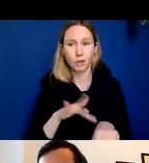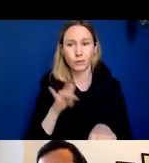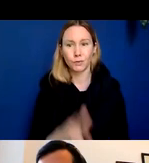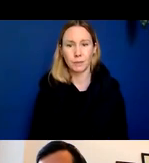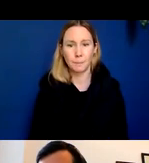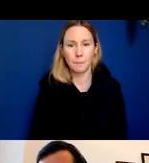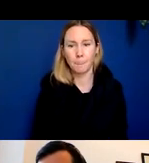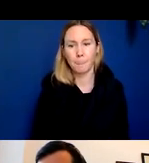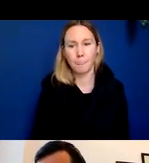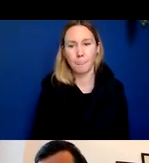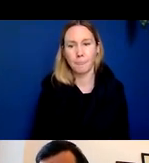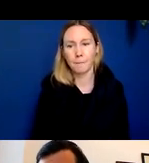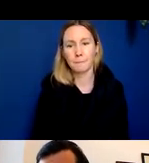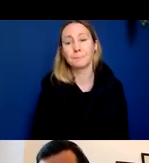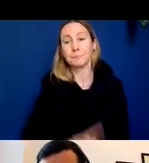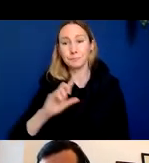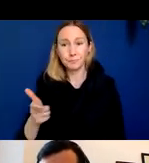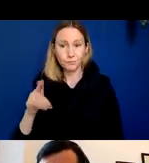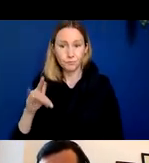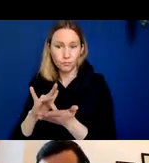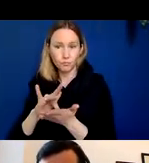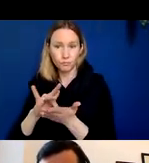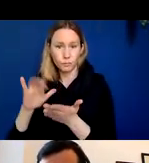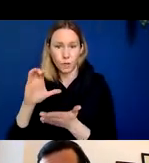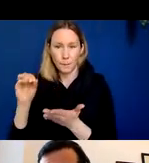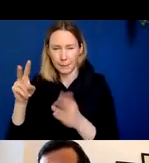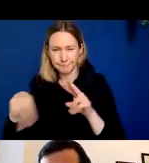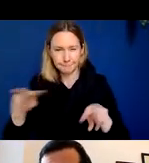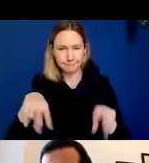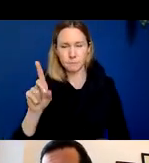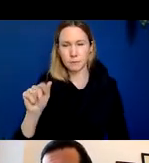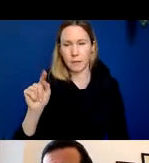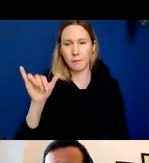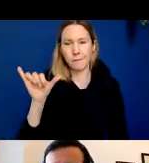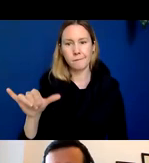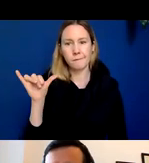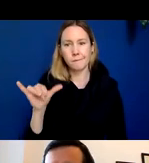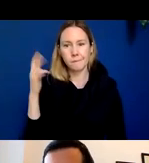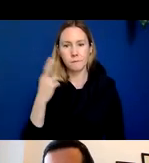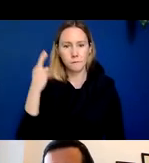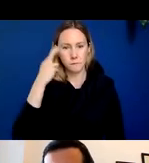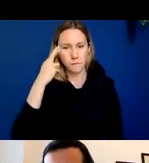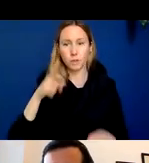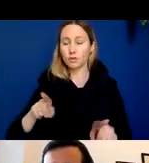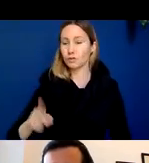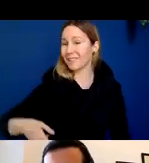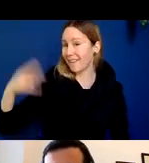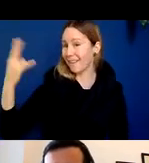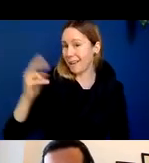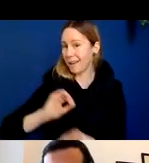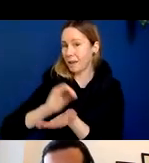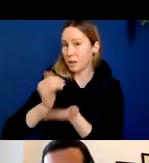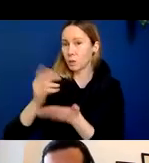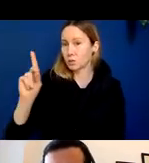happened subsequently is that Viogen looked back over their data and realized that in the high dose cohort of the